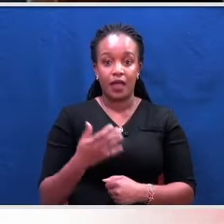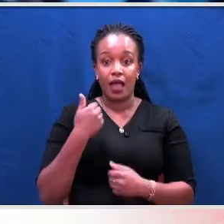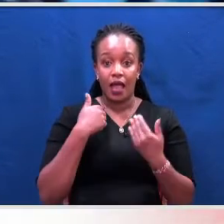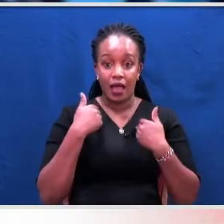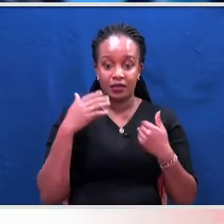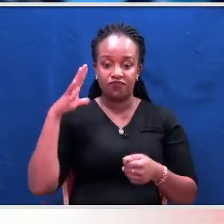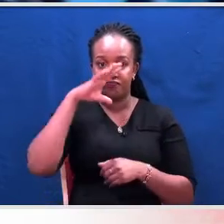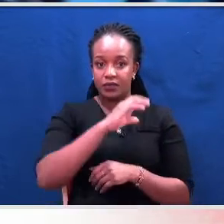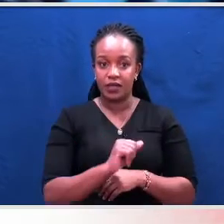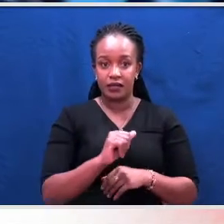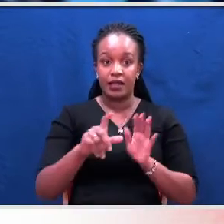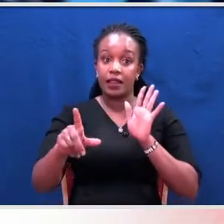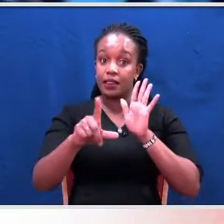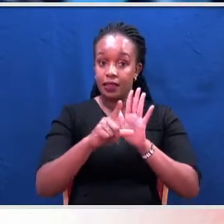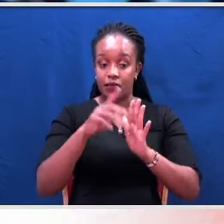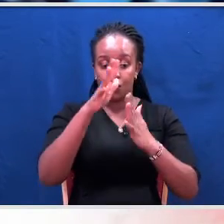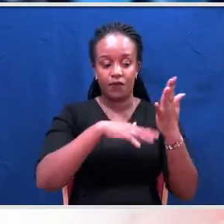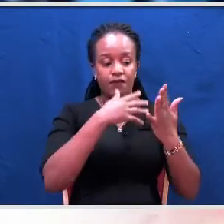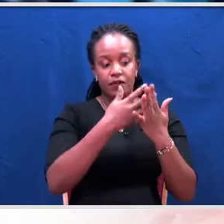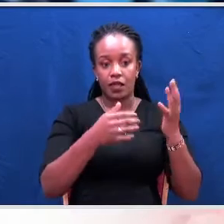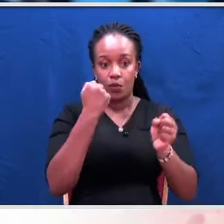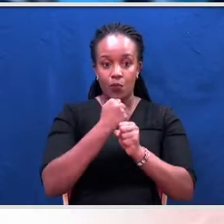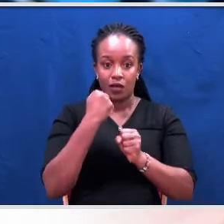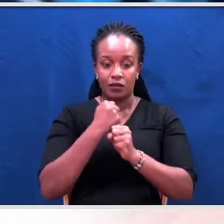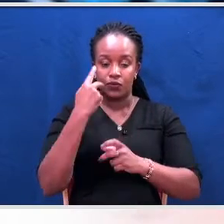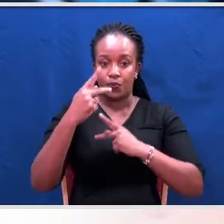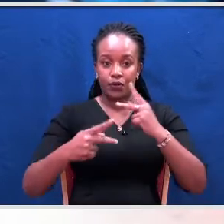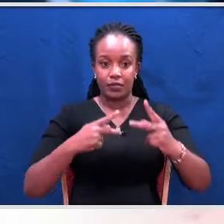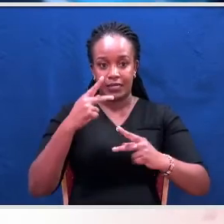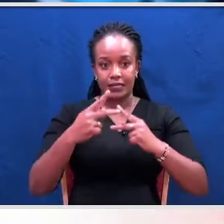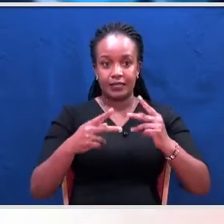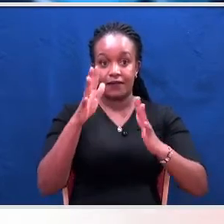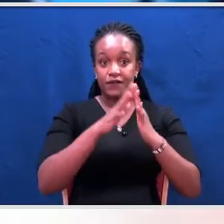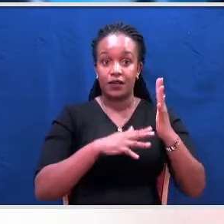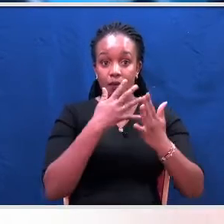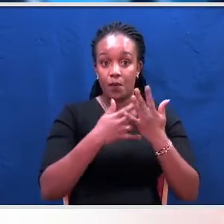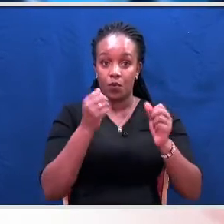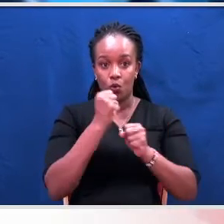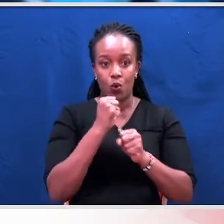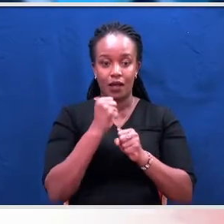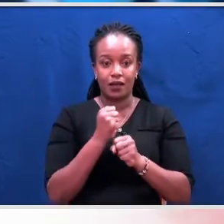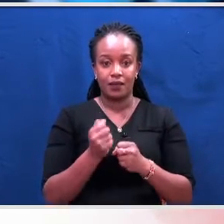regulatory framework to process the draft amendment bill.